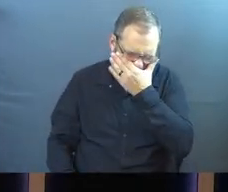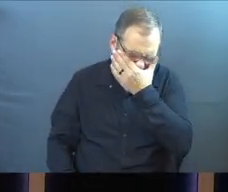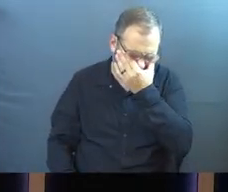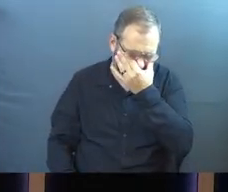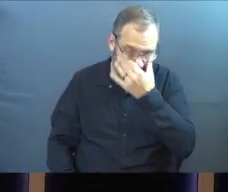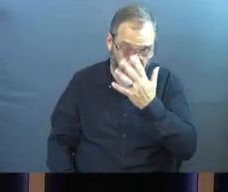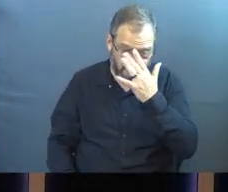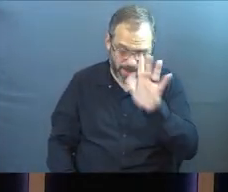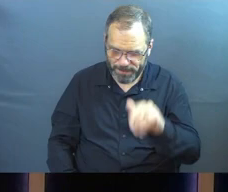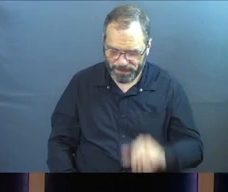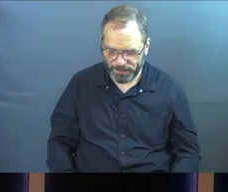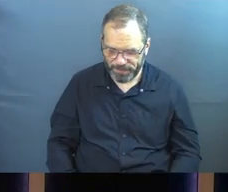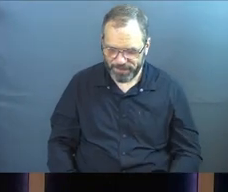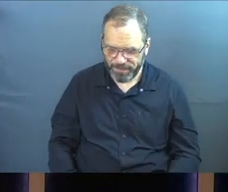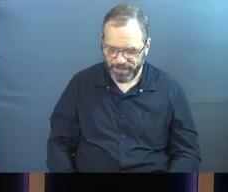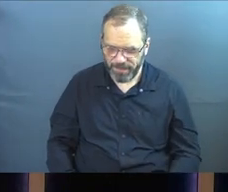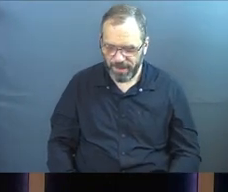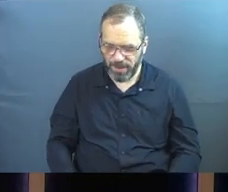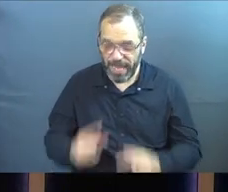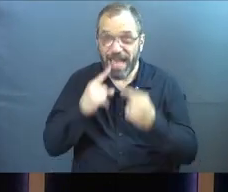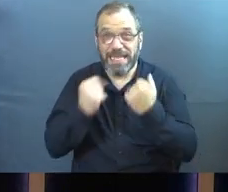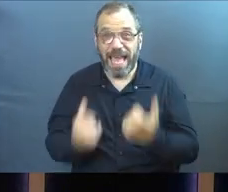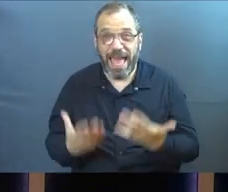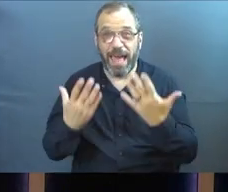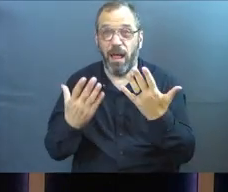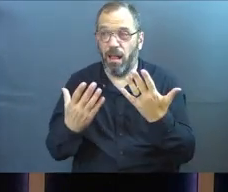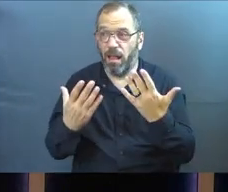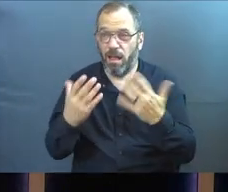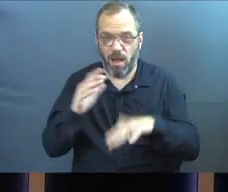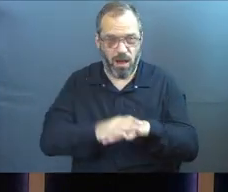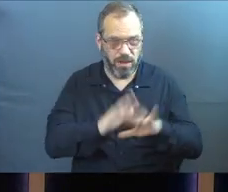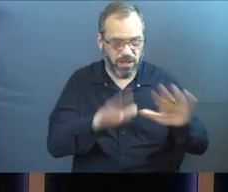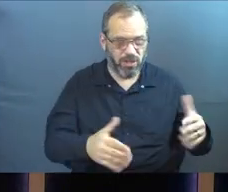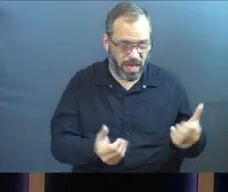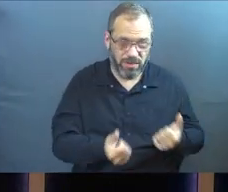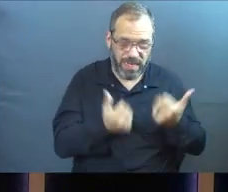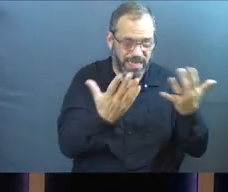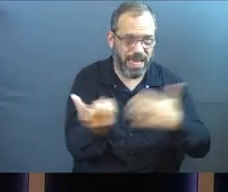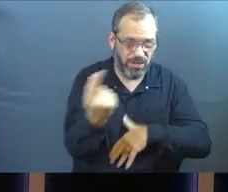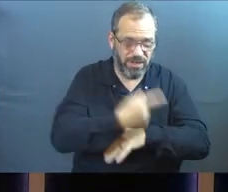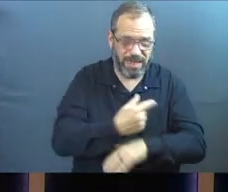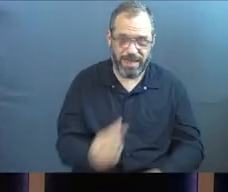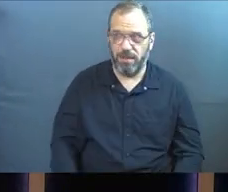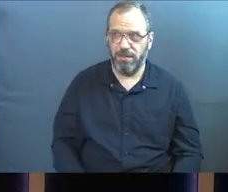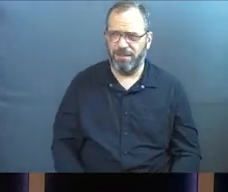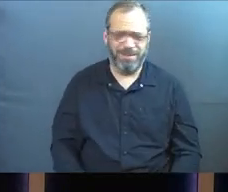It's, it's, funny to be talking about hell on child dedication day. I'm just going to say that.